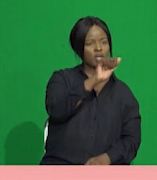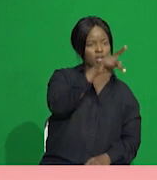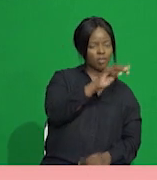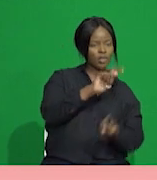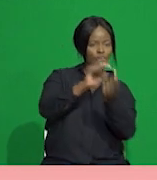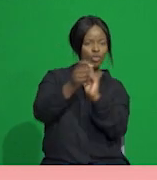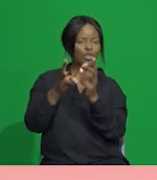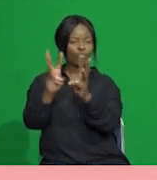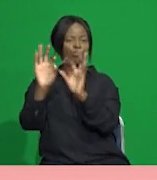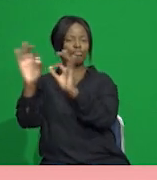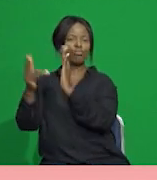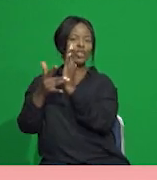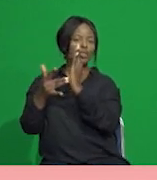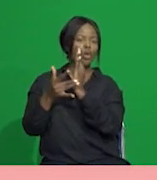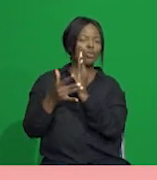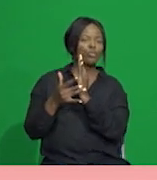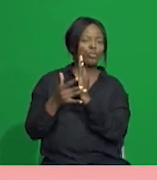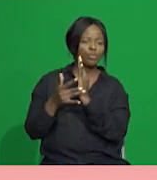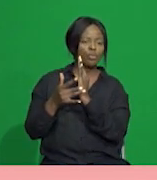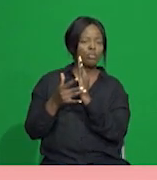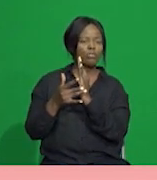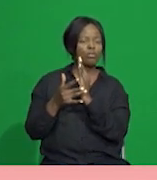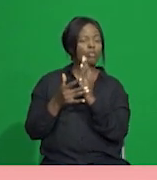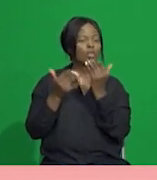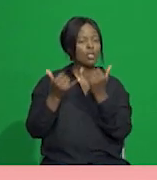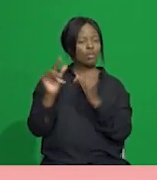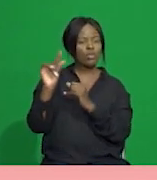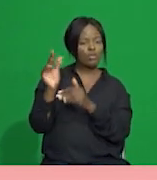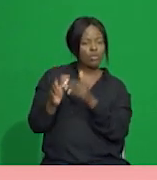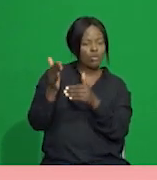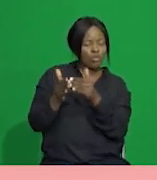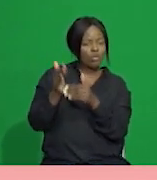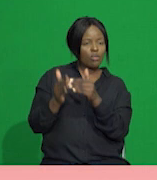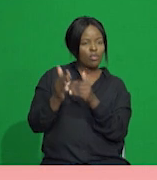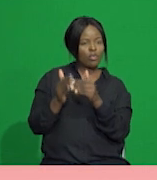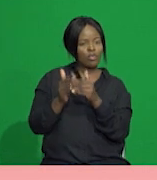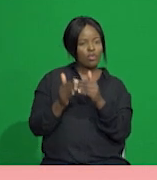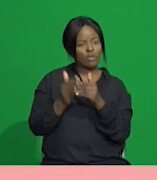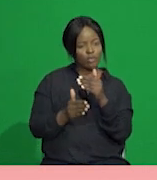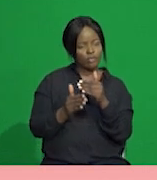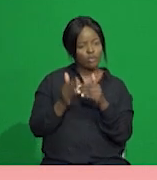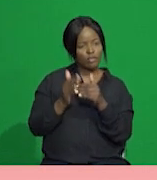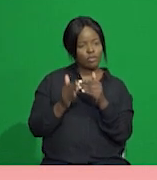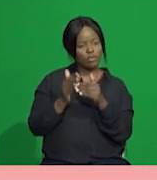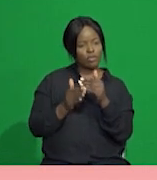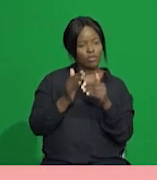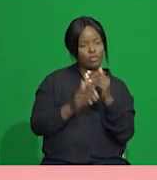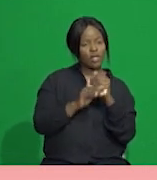It is well on the way to completing the conversion of over 5,000 videotapes from its archives.